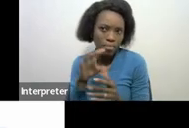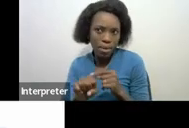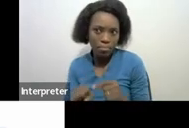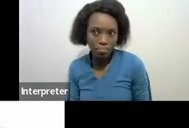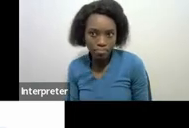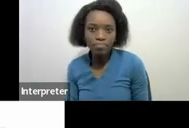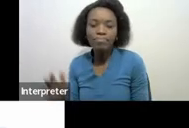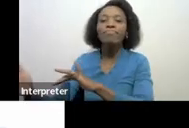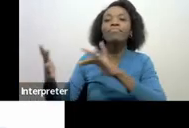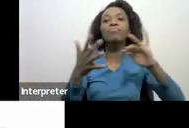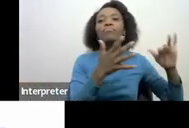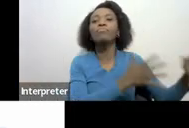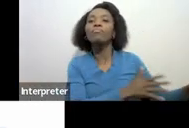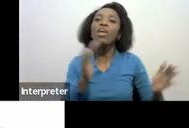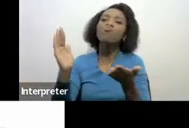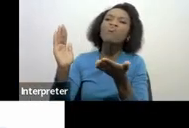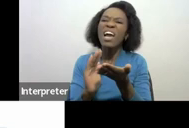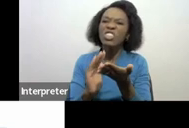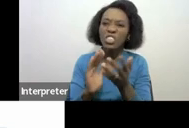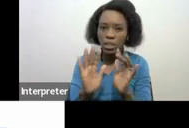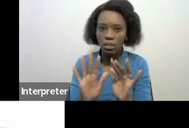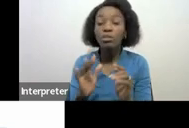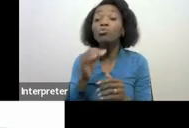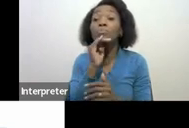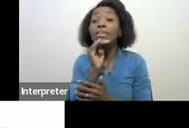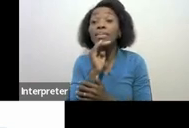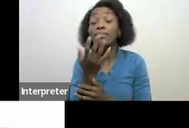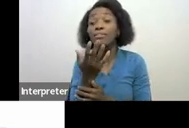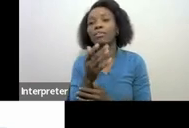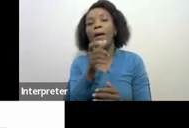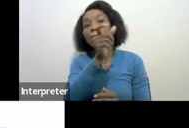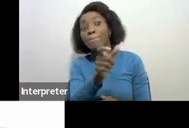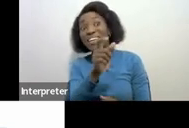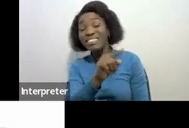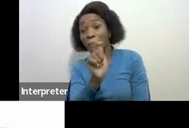the deductions part the act prescribes that a taxpayer or employee may deduct